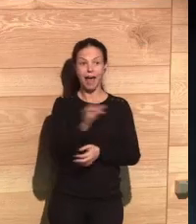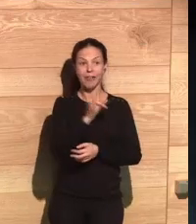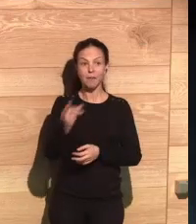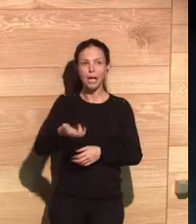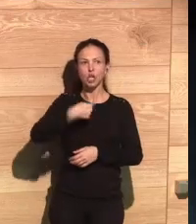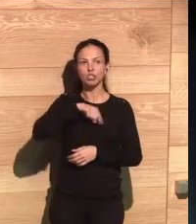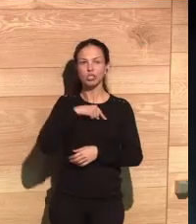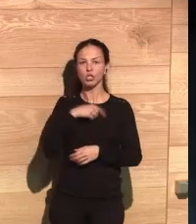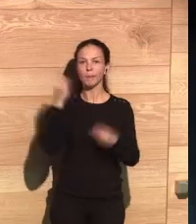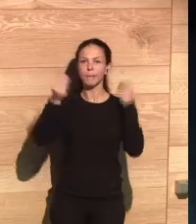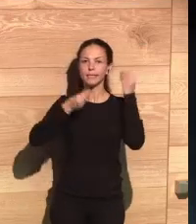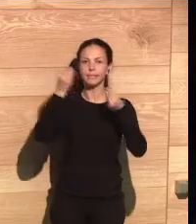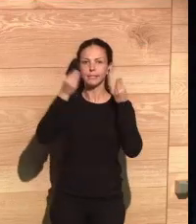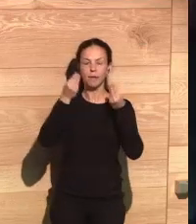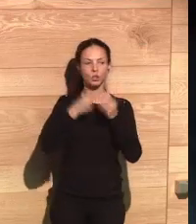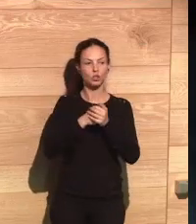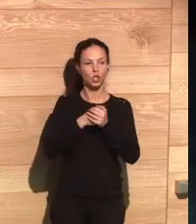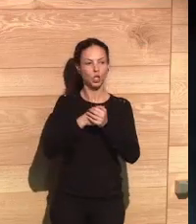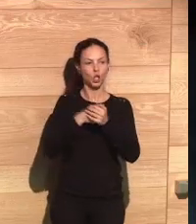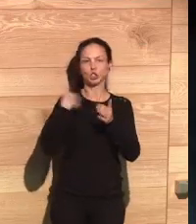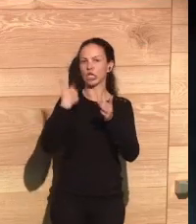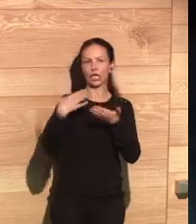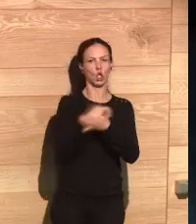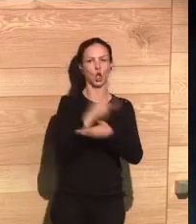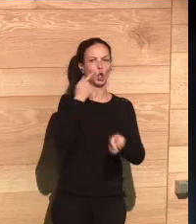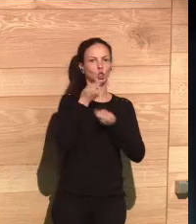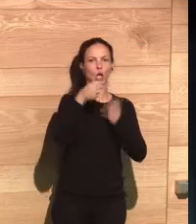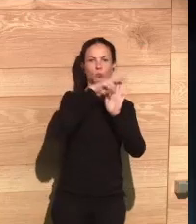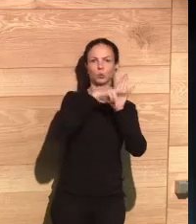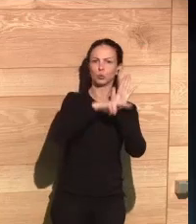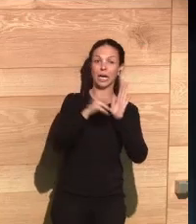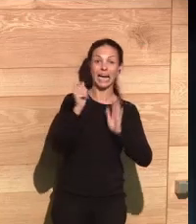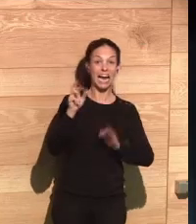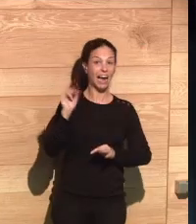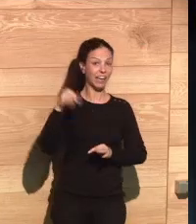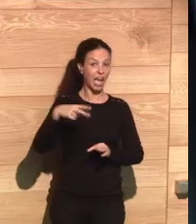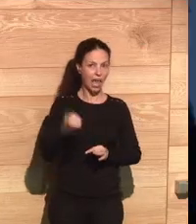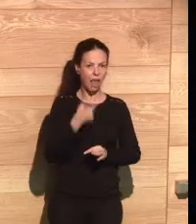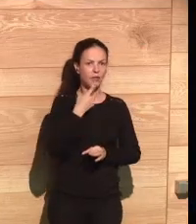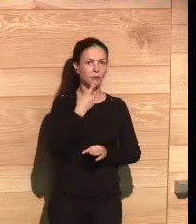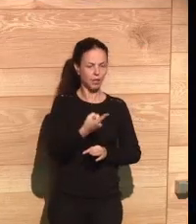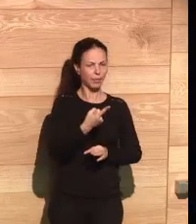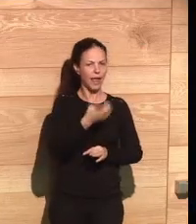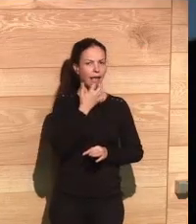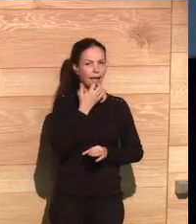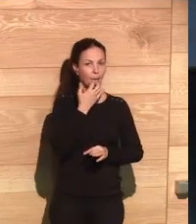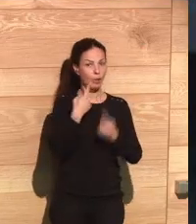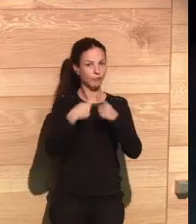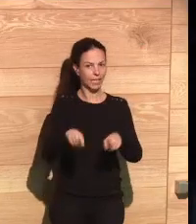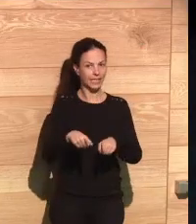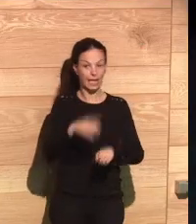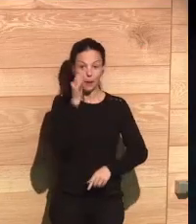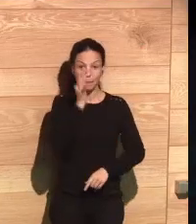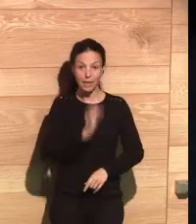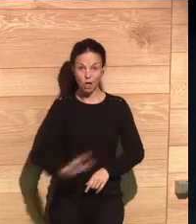concepts. We might think that there are many regulations for this environment, but